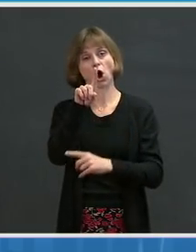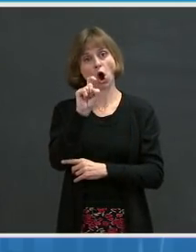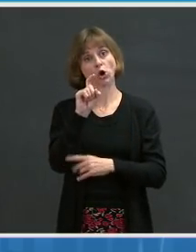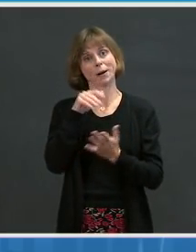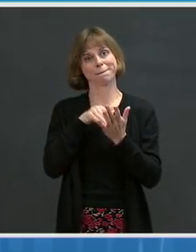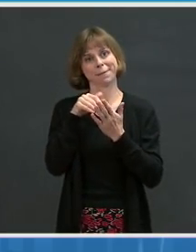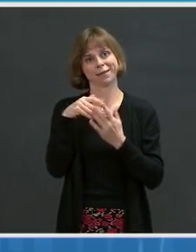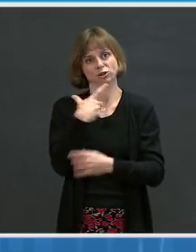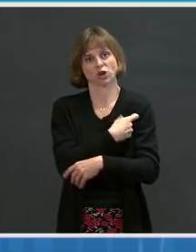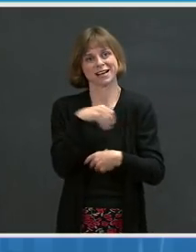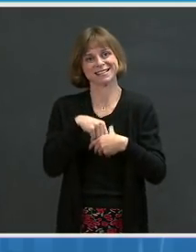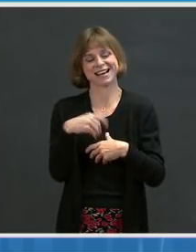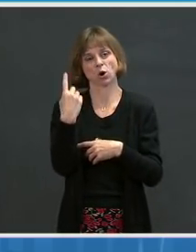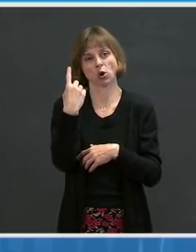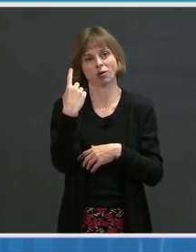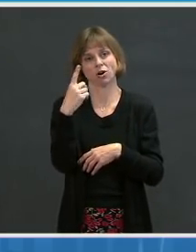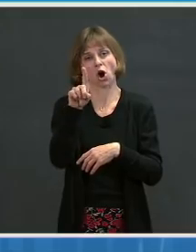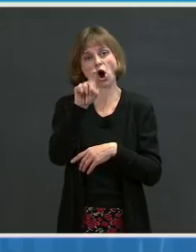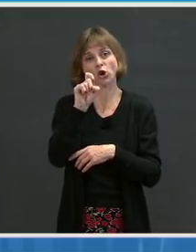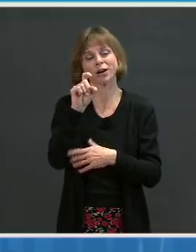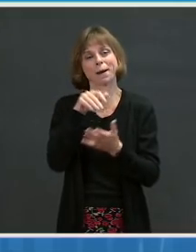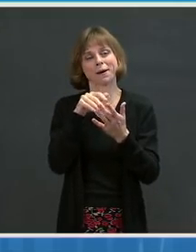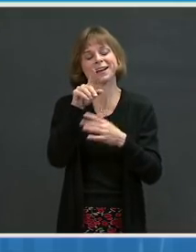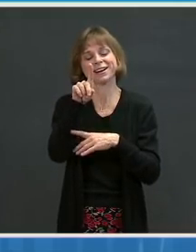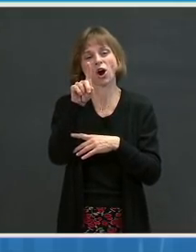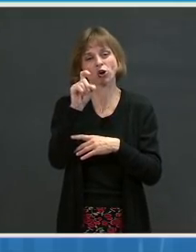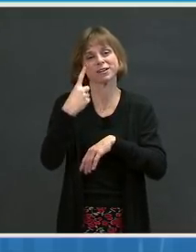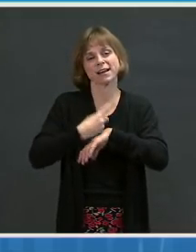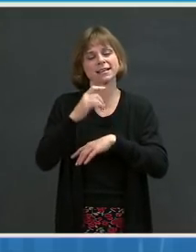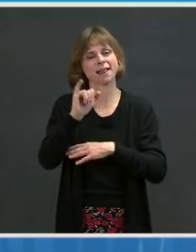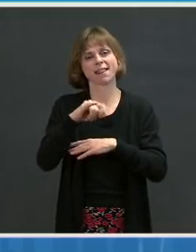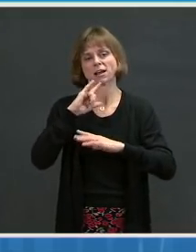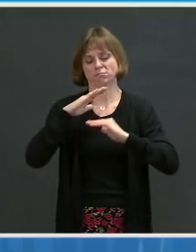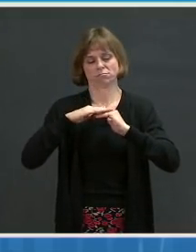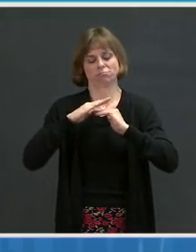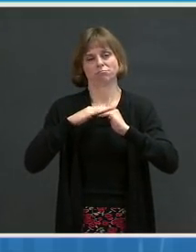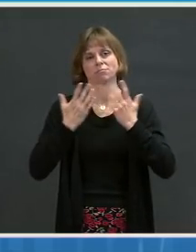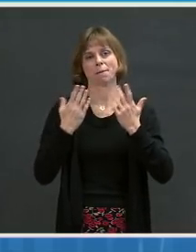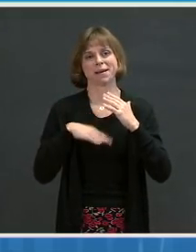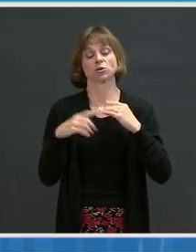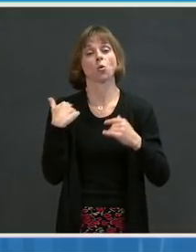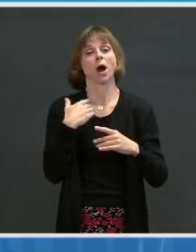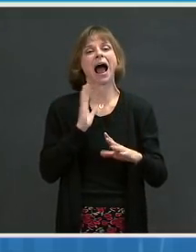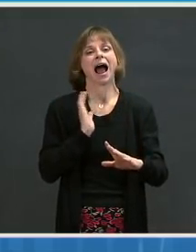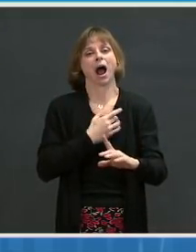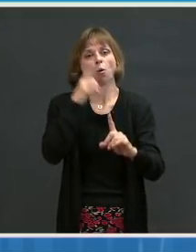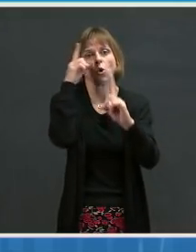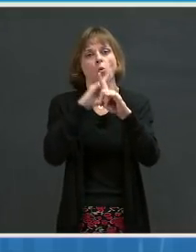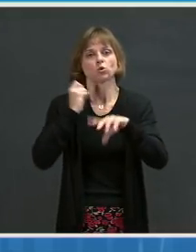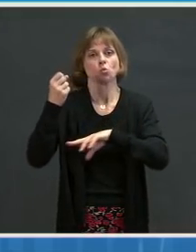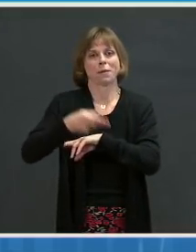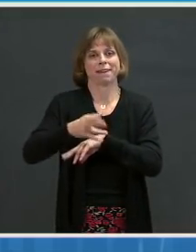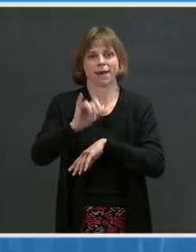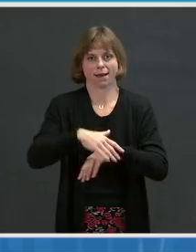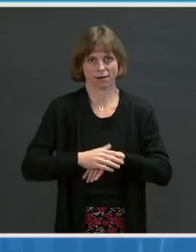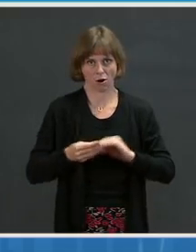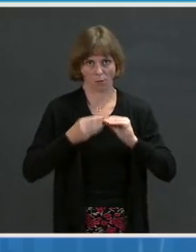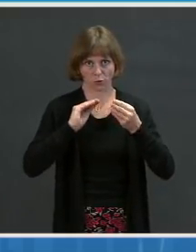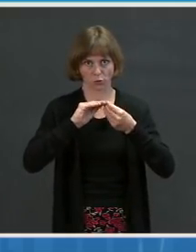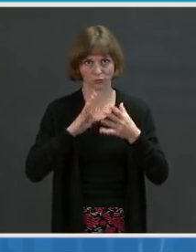And we, you know, intend to exceed that goal. En masse, the cost will be $86